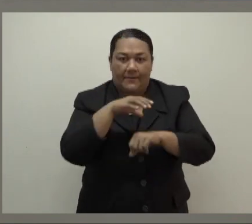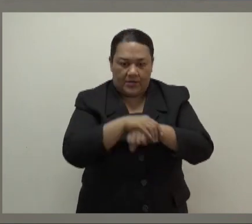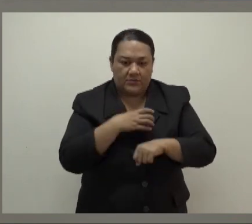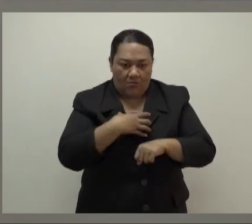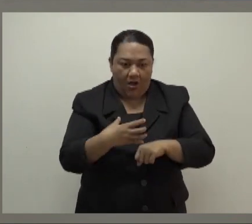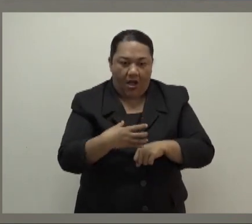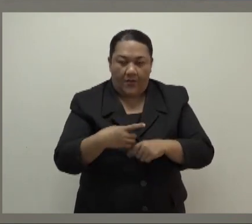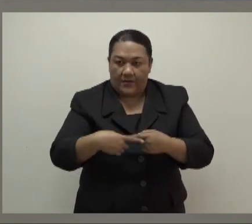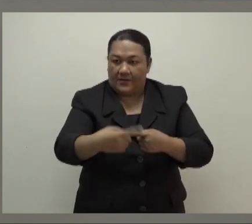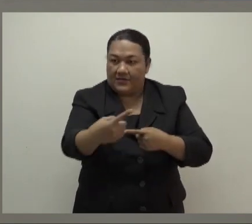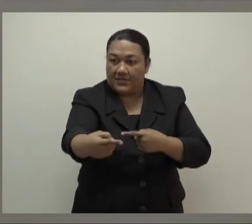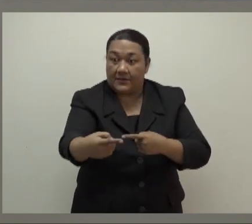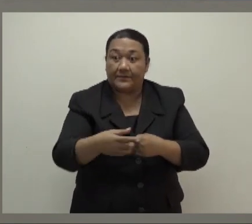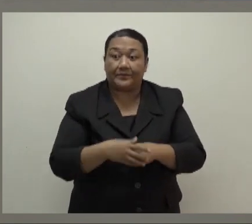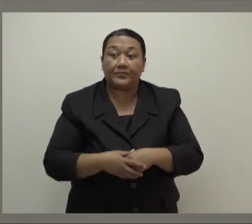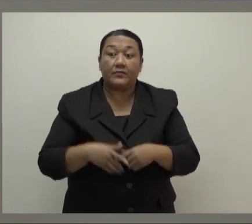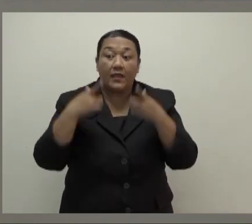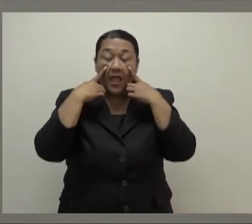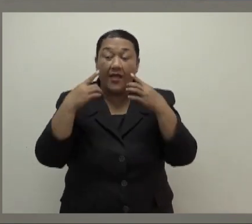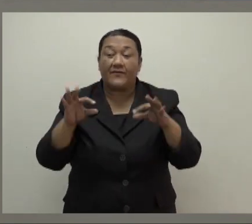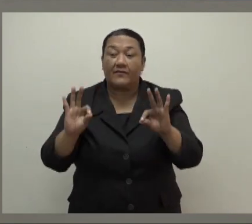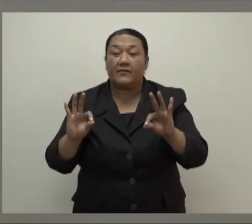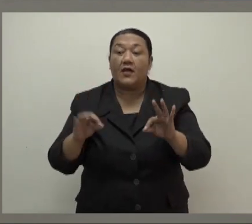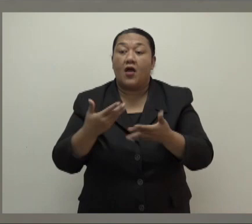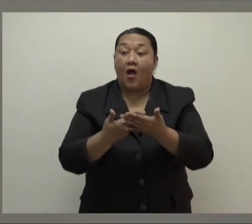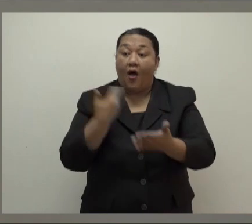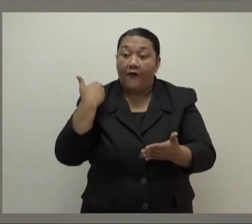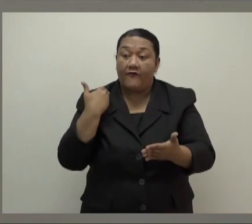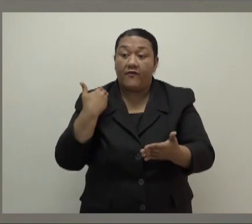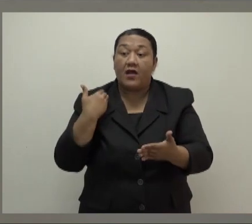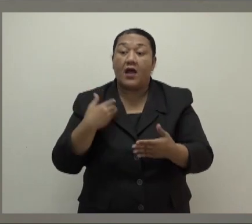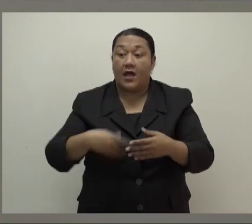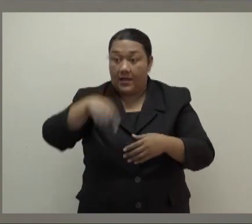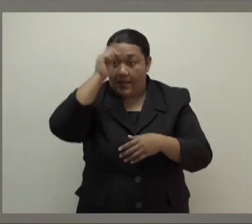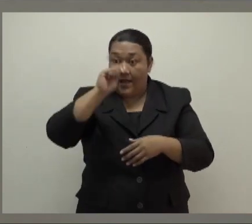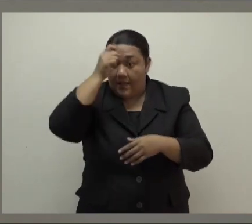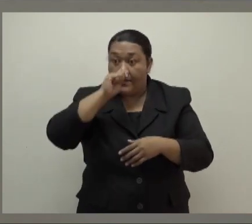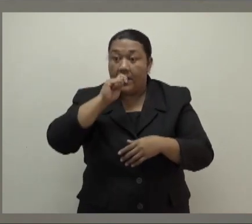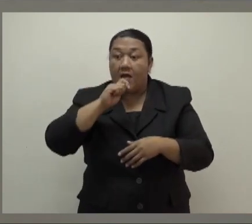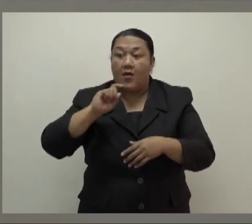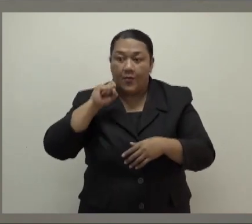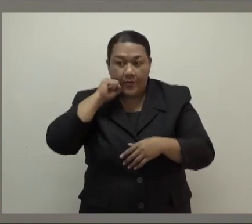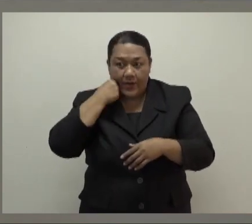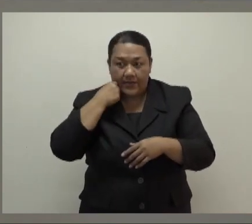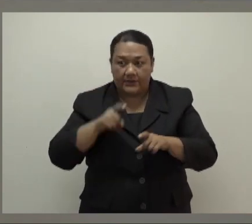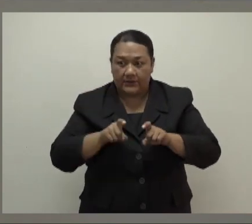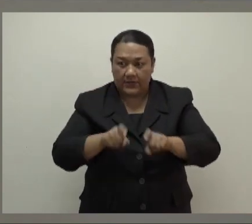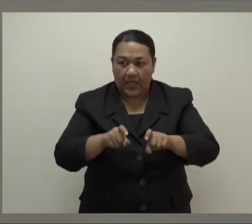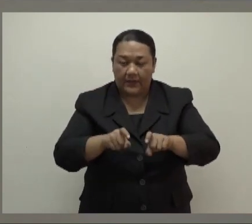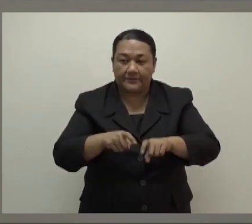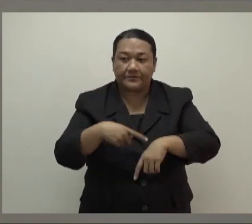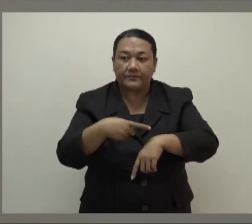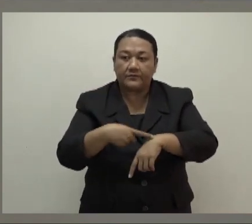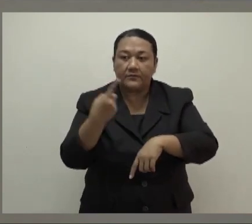to operate. However, taverns, many of which used to be licensed as nightclubs, may open until 1am at 80